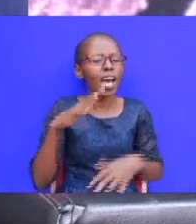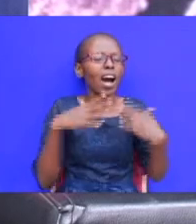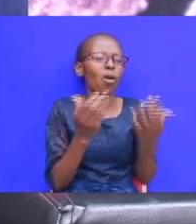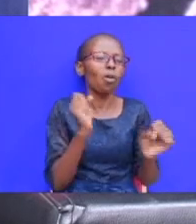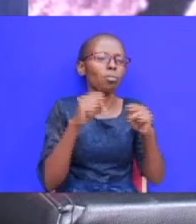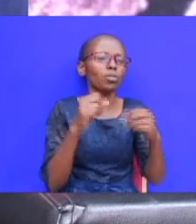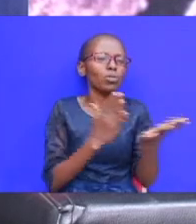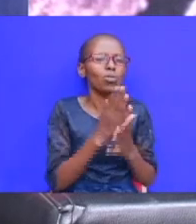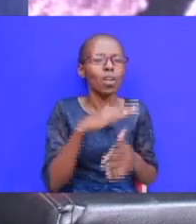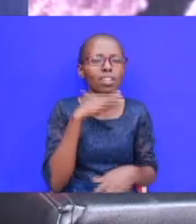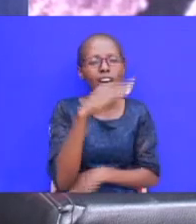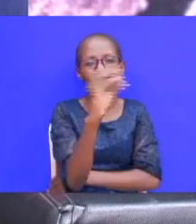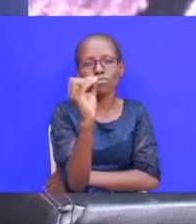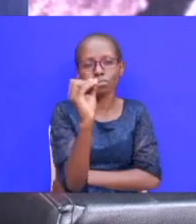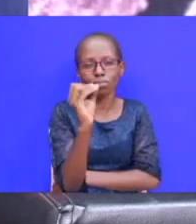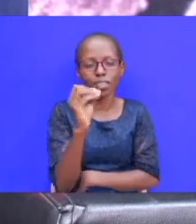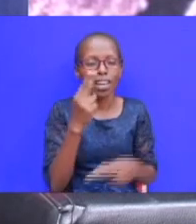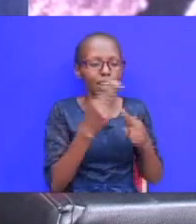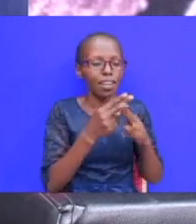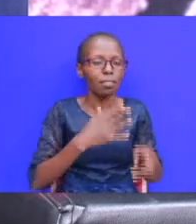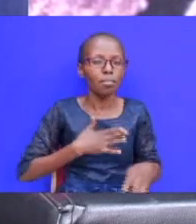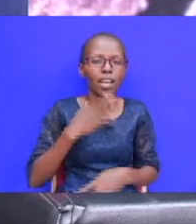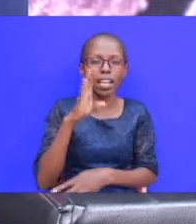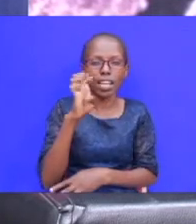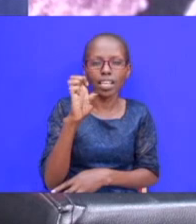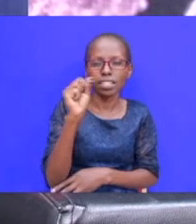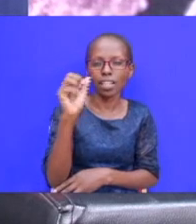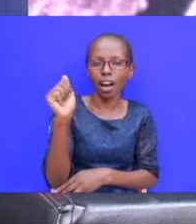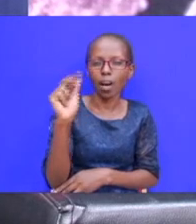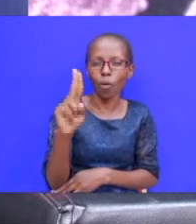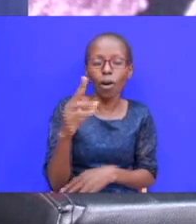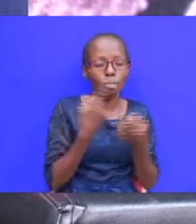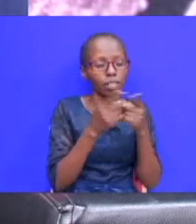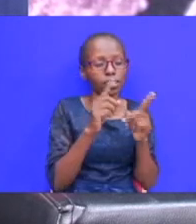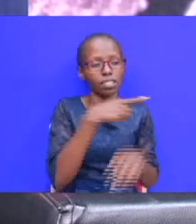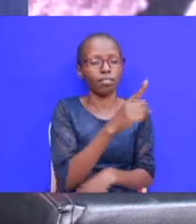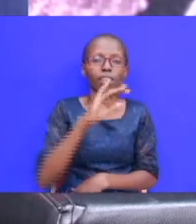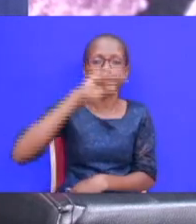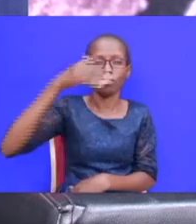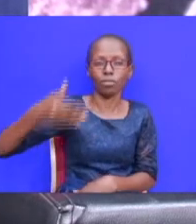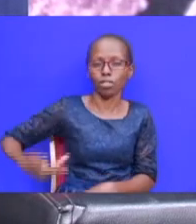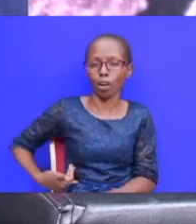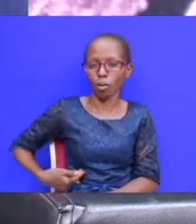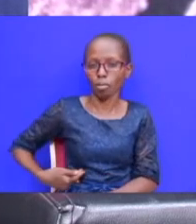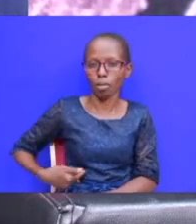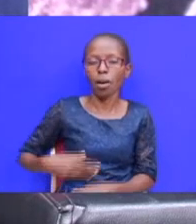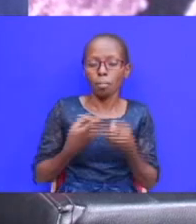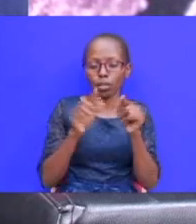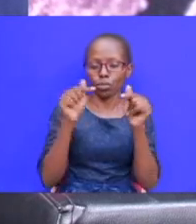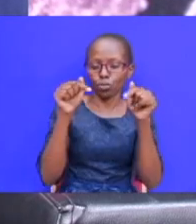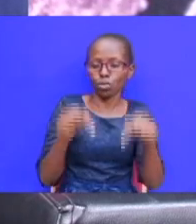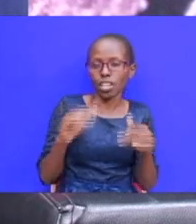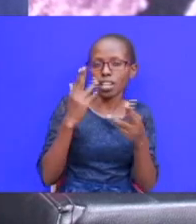my name is eso but in reality it was jacob but today my name is